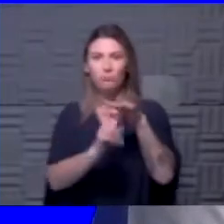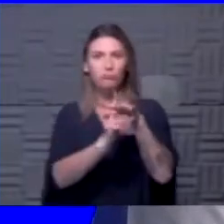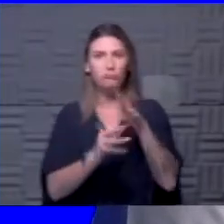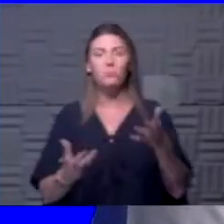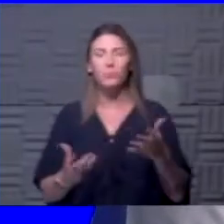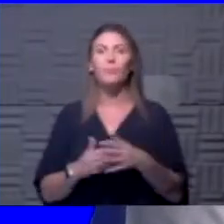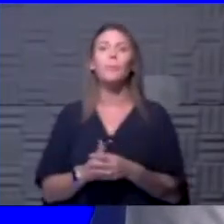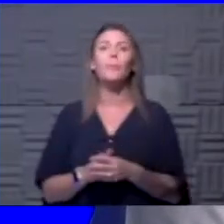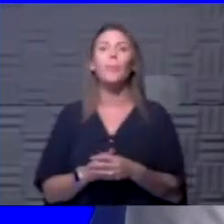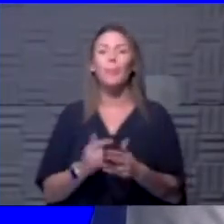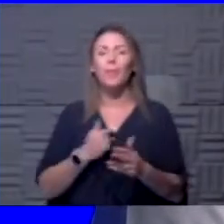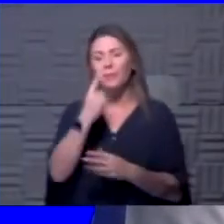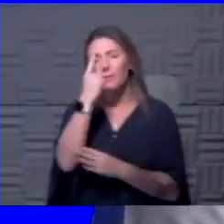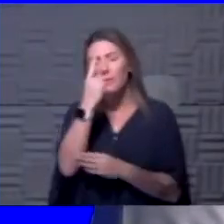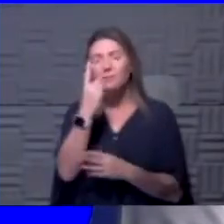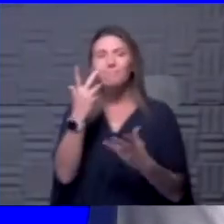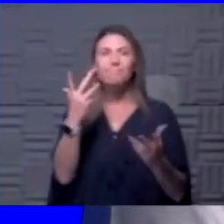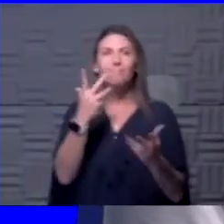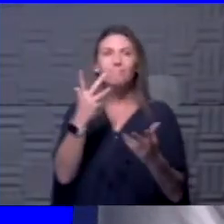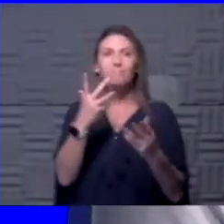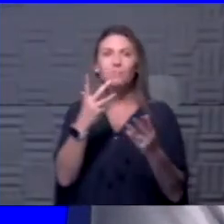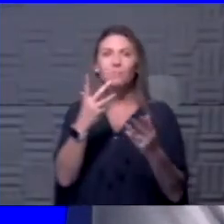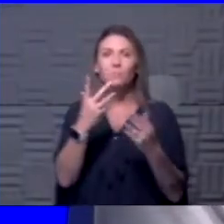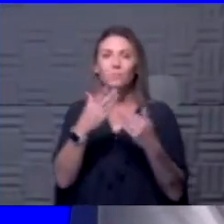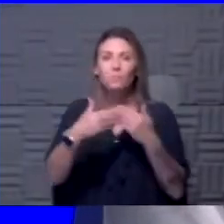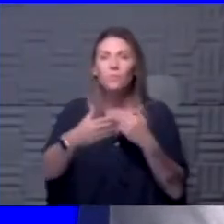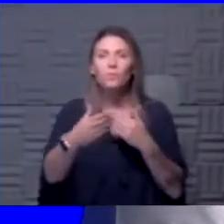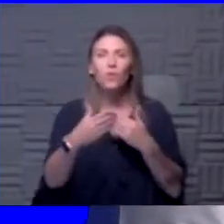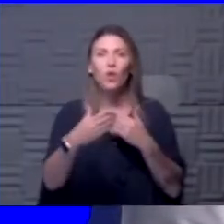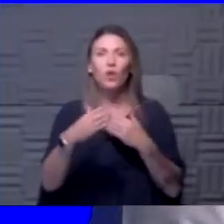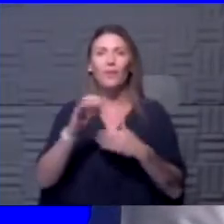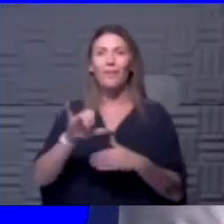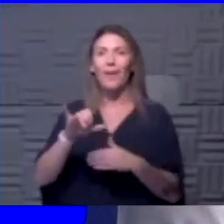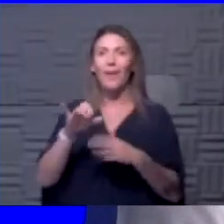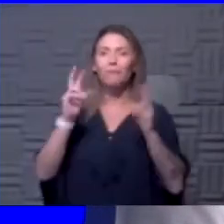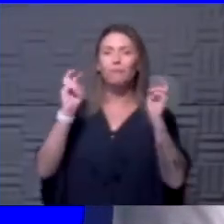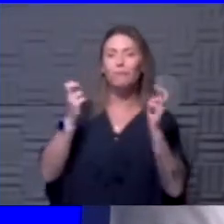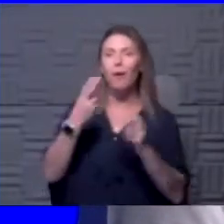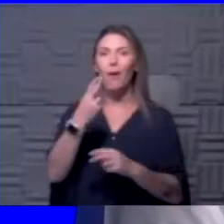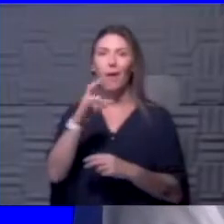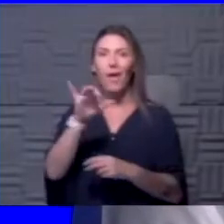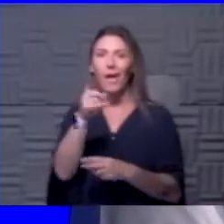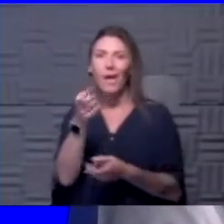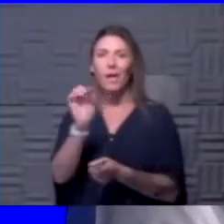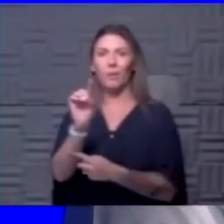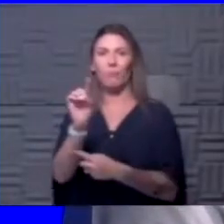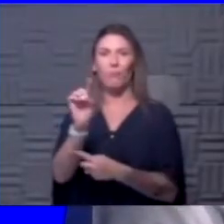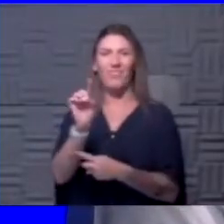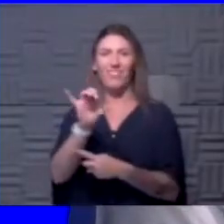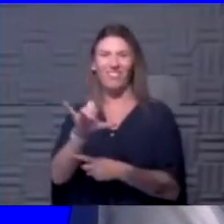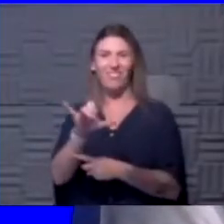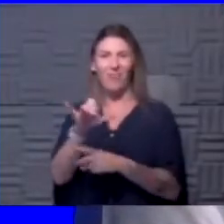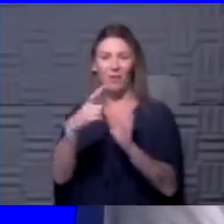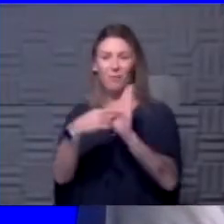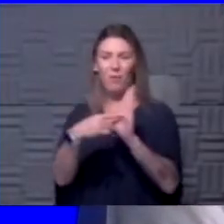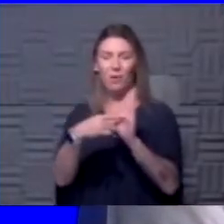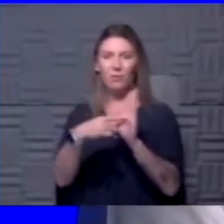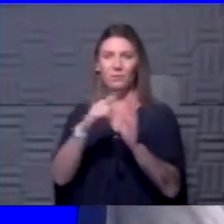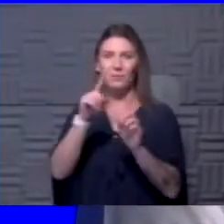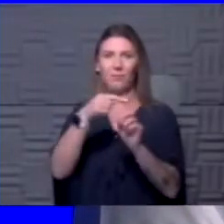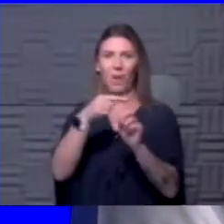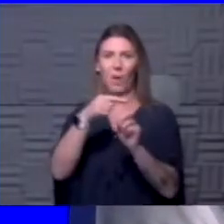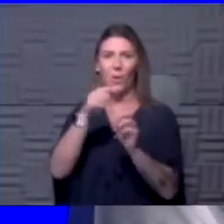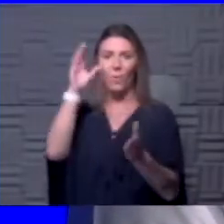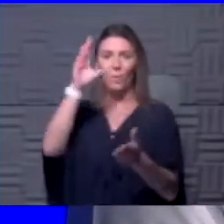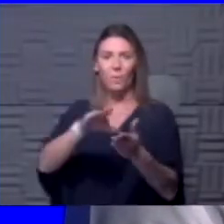So I think, you know, moving forward, you know, this hybrid model, depending on what it is, is all about reducing the risk as